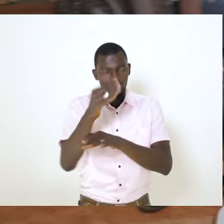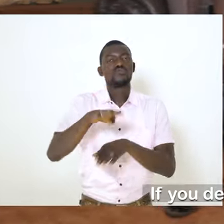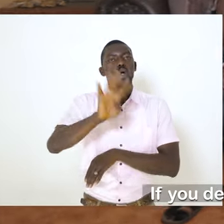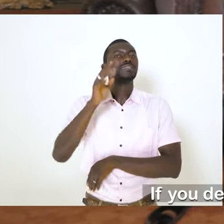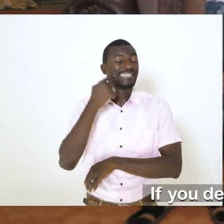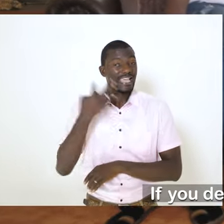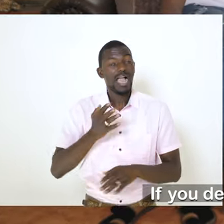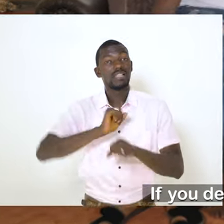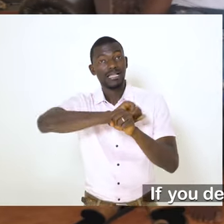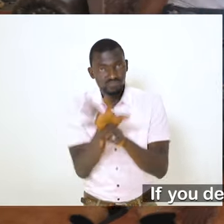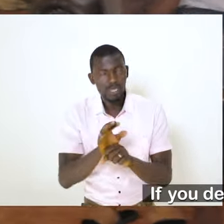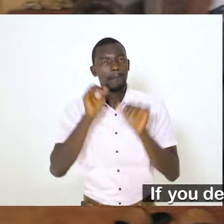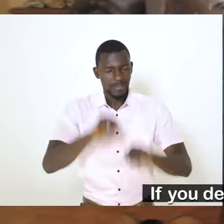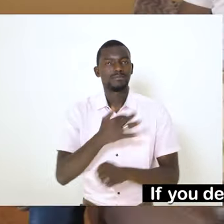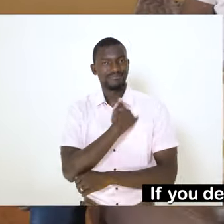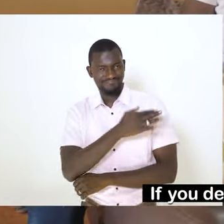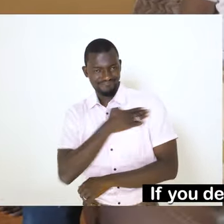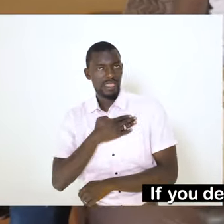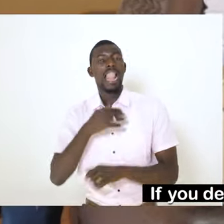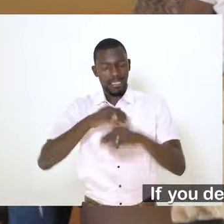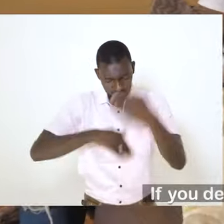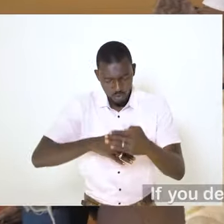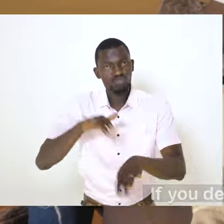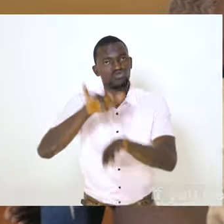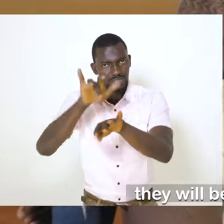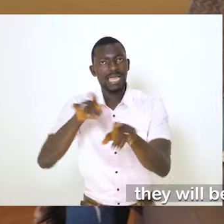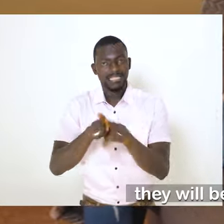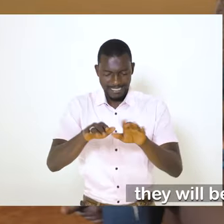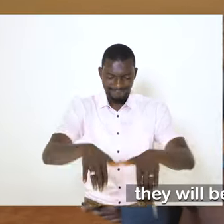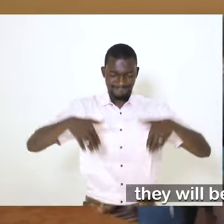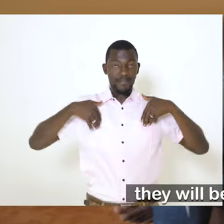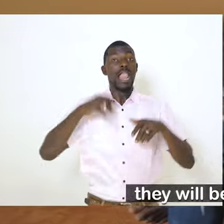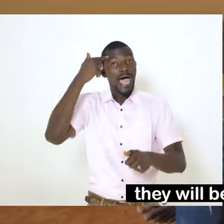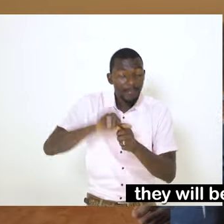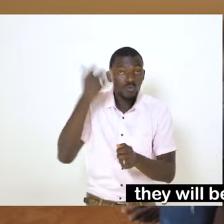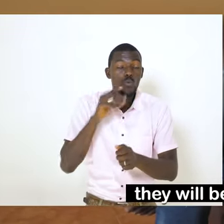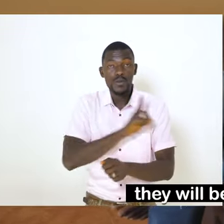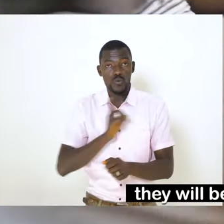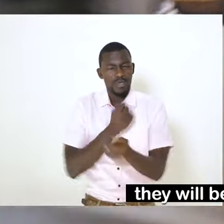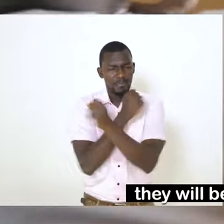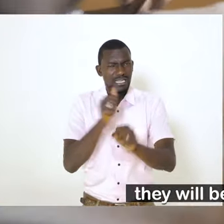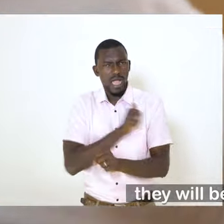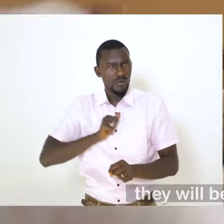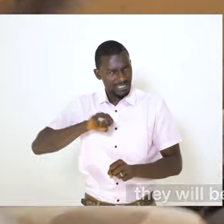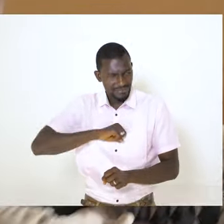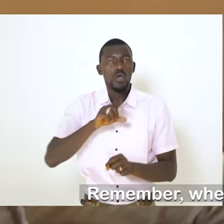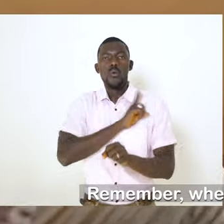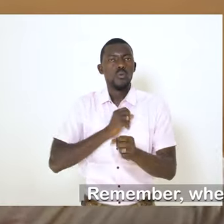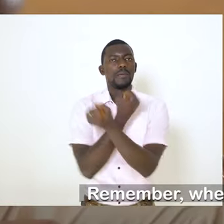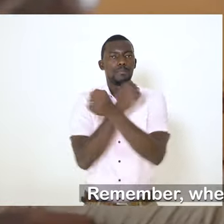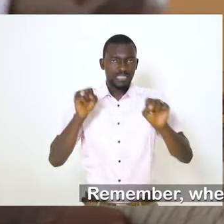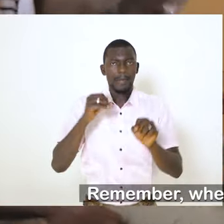you. If you develop symptoms and are suspected to have COVID-19, they will be treated as close contacts and will need to be isolated.